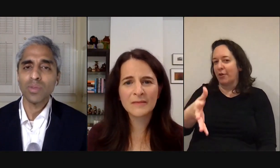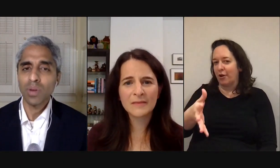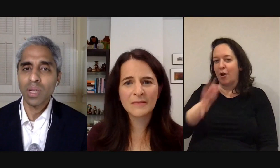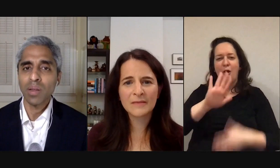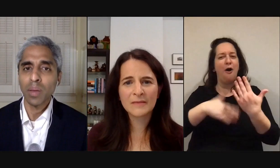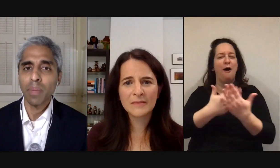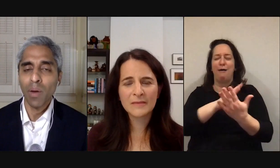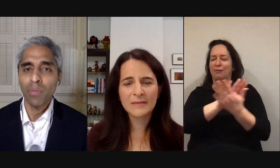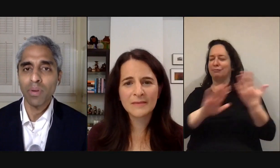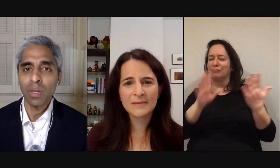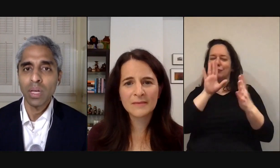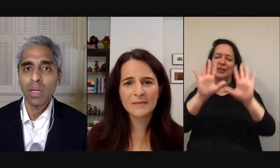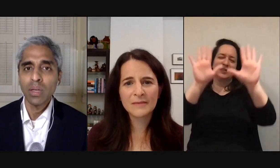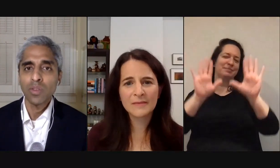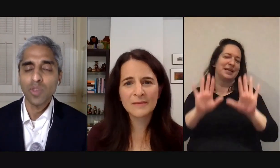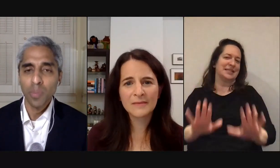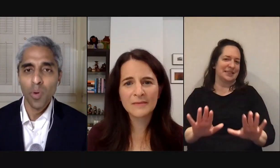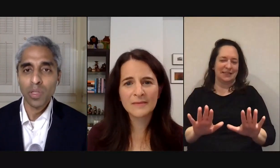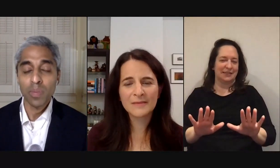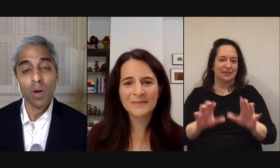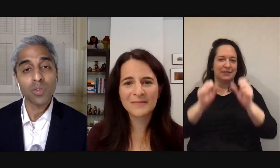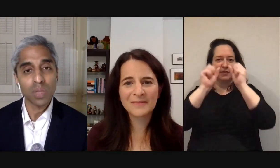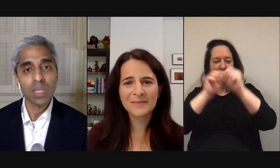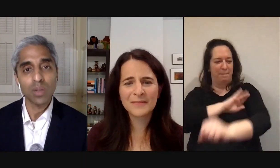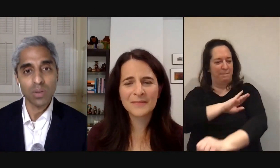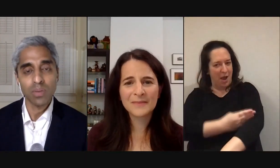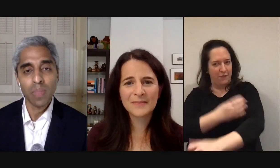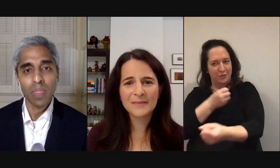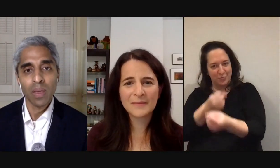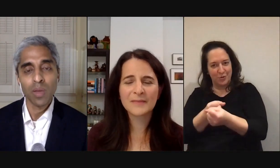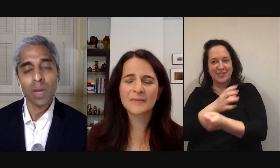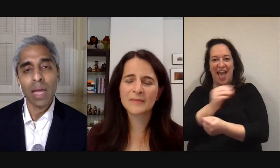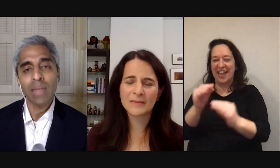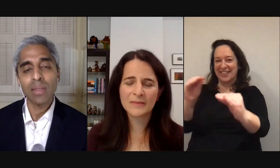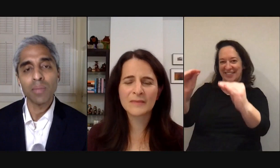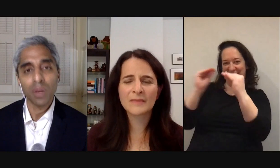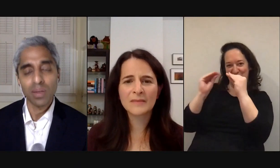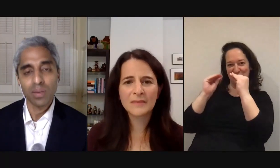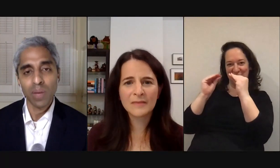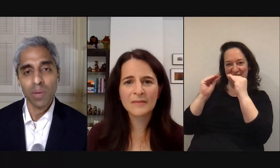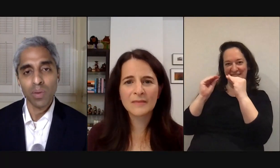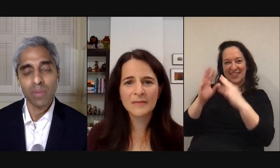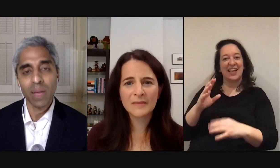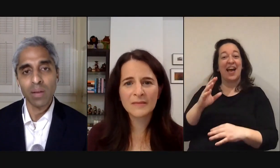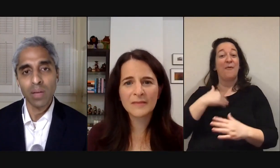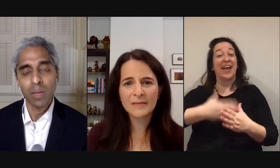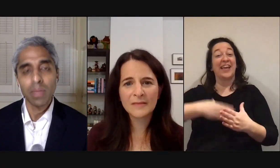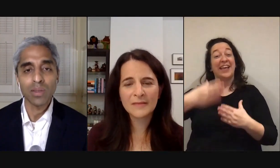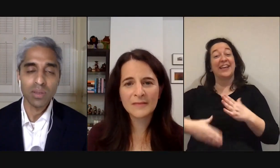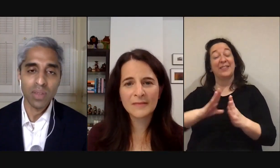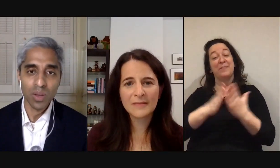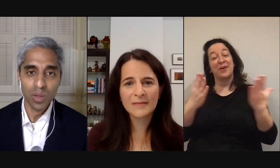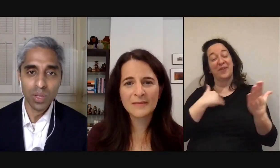been just extraordinarily powerful supports but also teachers you know when i ended the book when i wrote the final